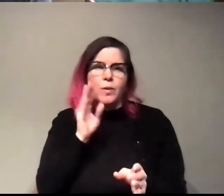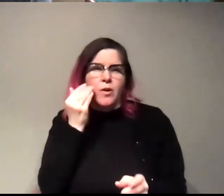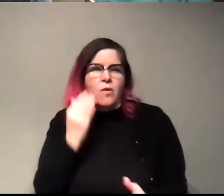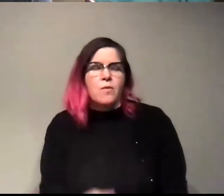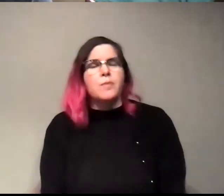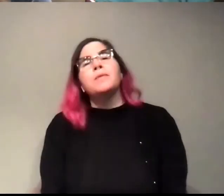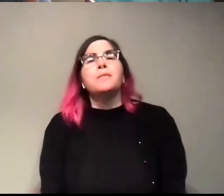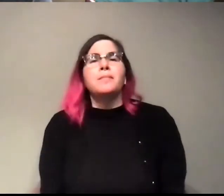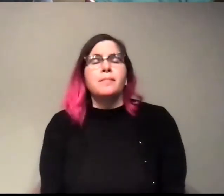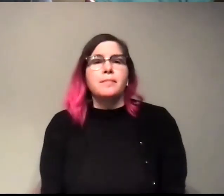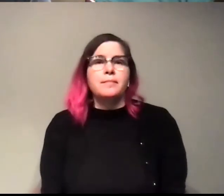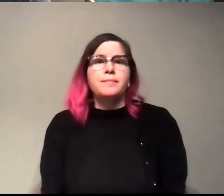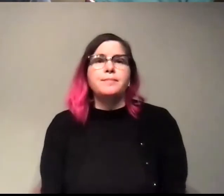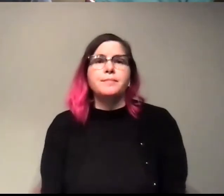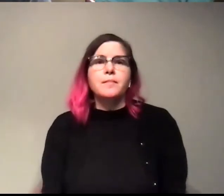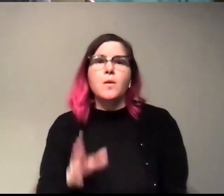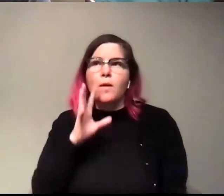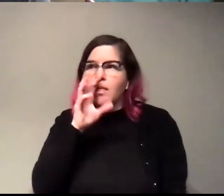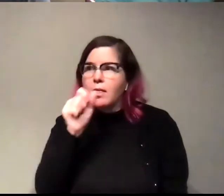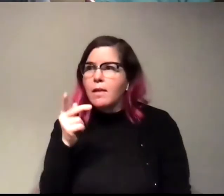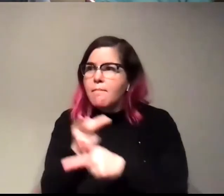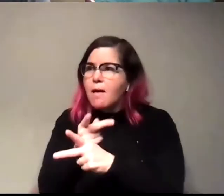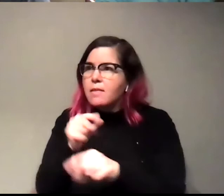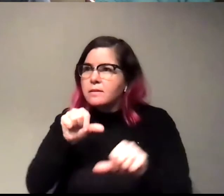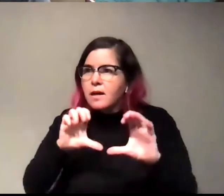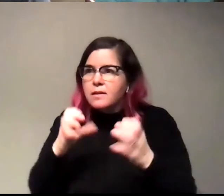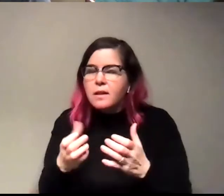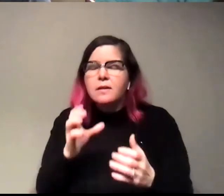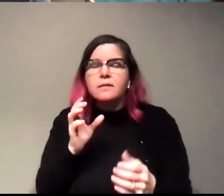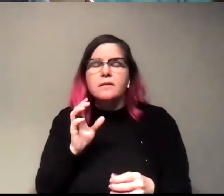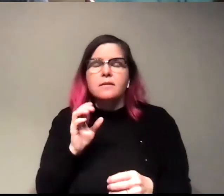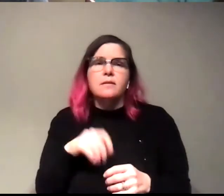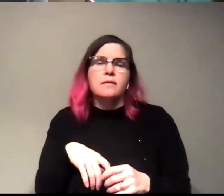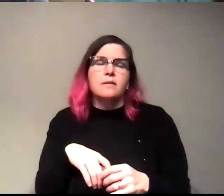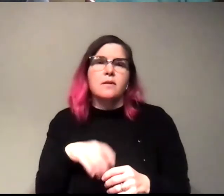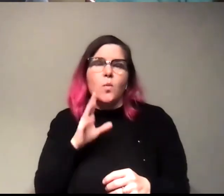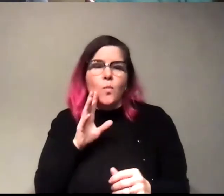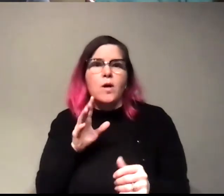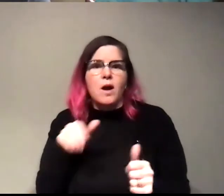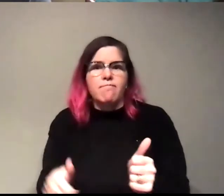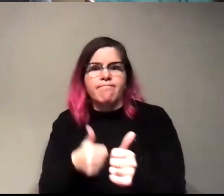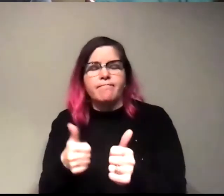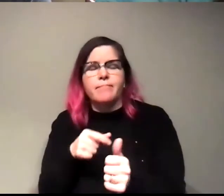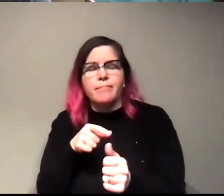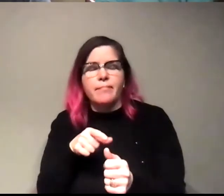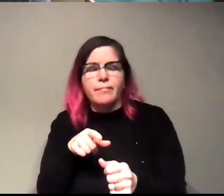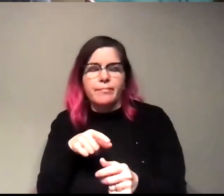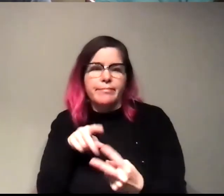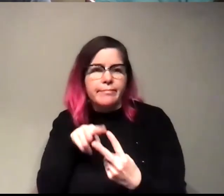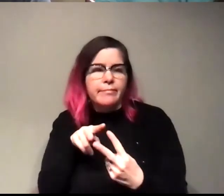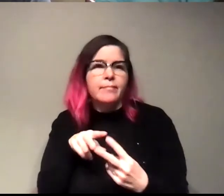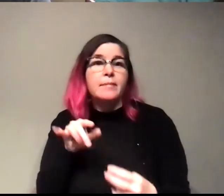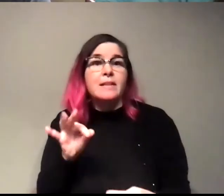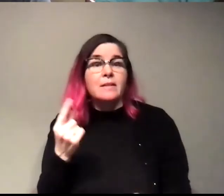know, you'll, you'll be interested in those math and science classes and, you know, you'll pursue that. And I think, you know, it's some, you know, if it's something